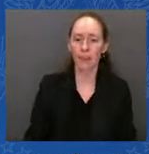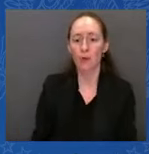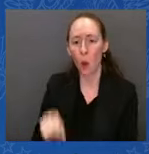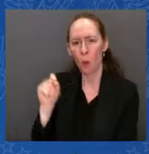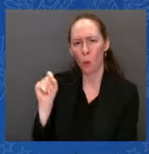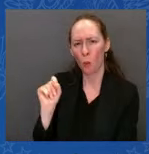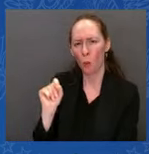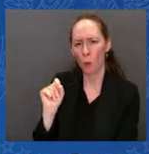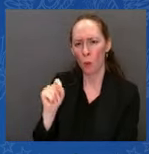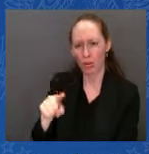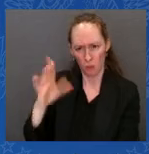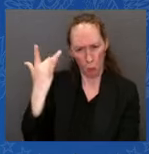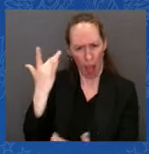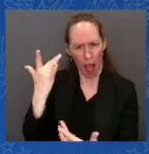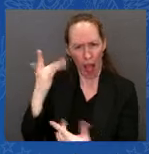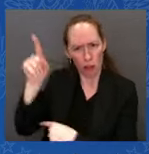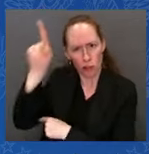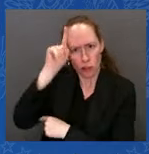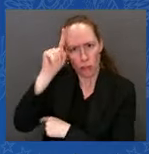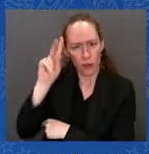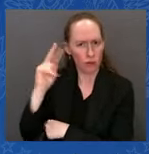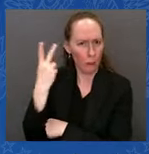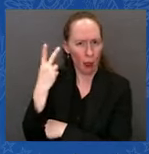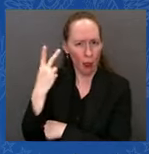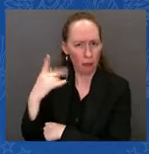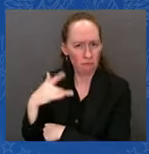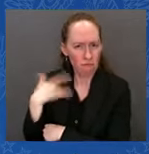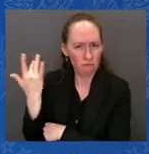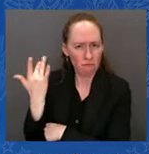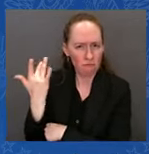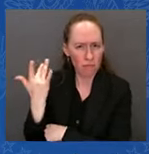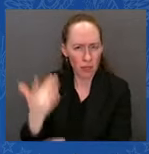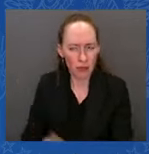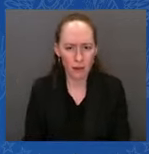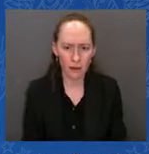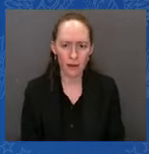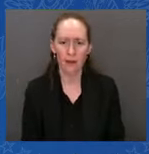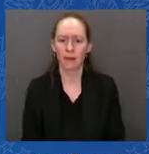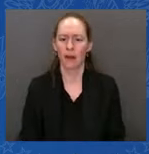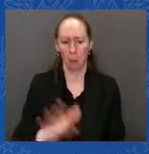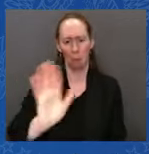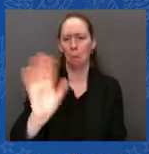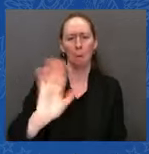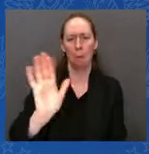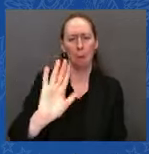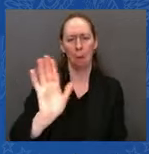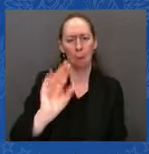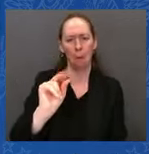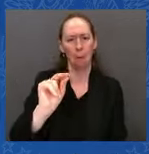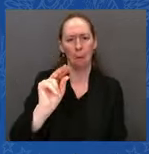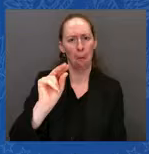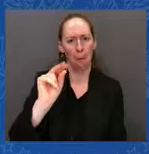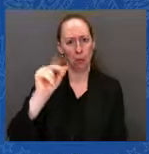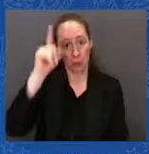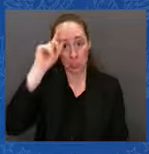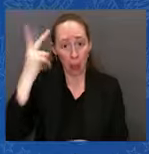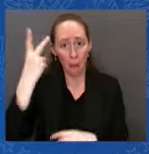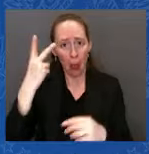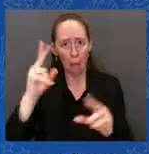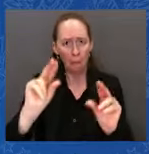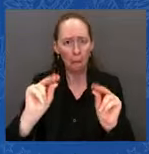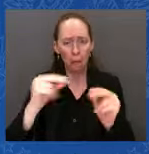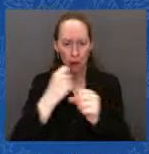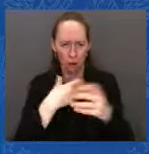The President, you didn't force me to change your mind. We wanted to make sure we were all together. That's what we're going to do all along. And that's what we're doing right now. Thank you. President, any